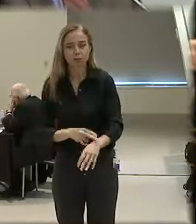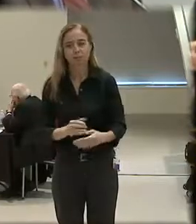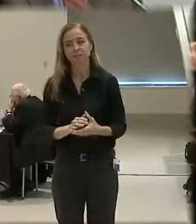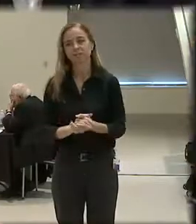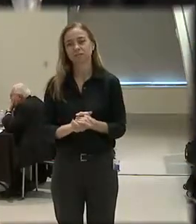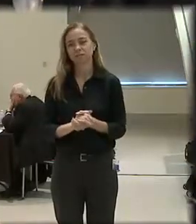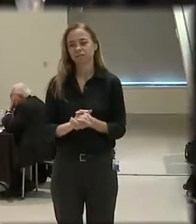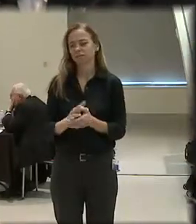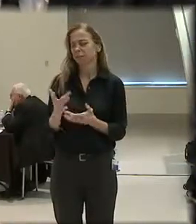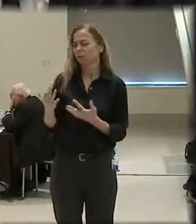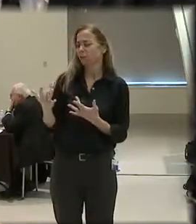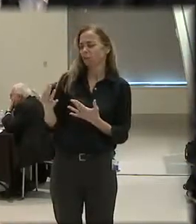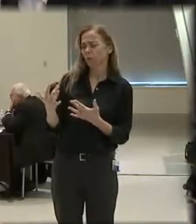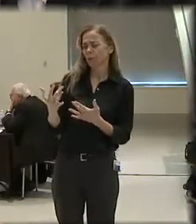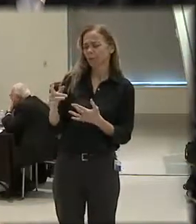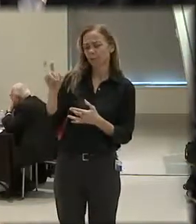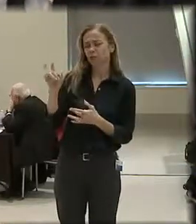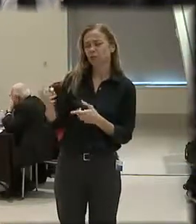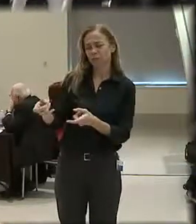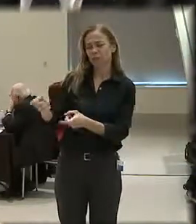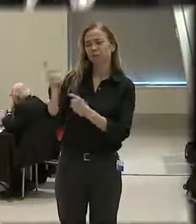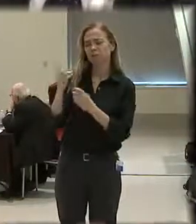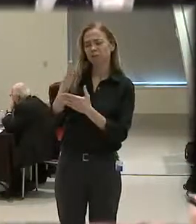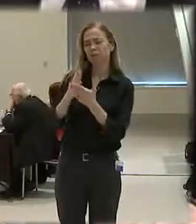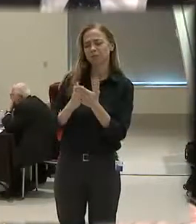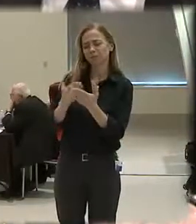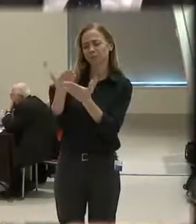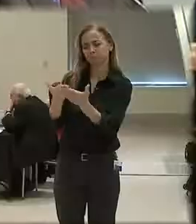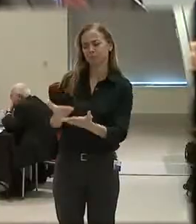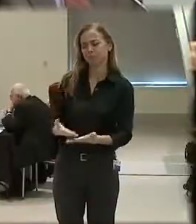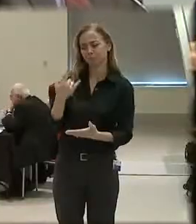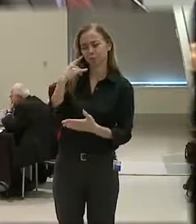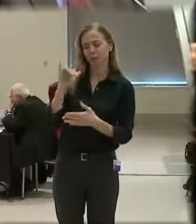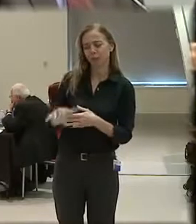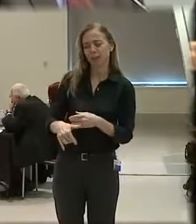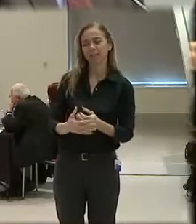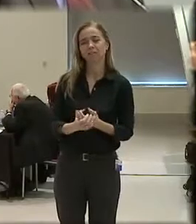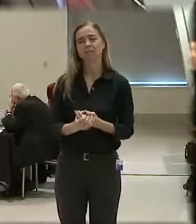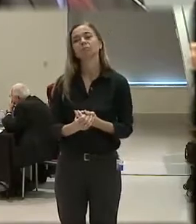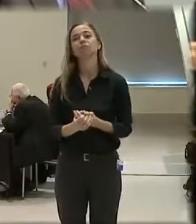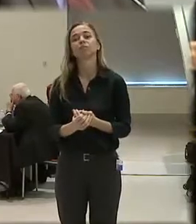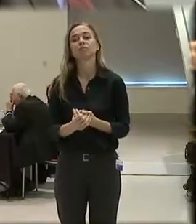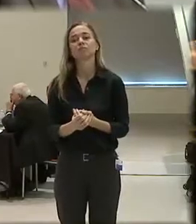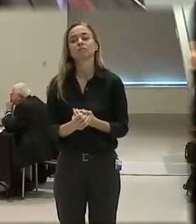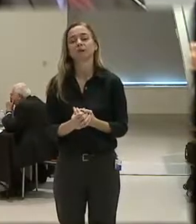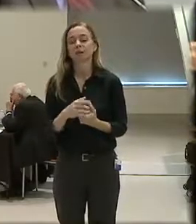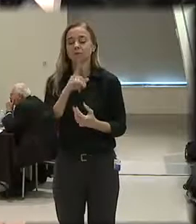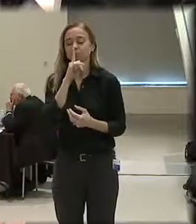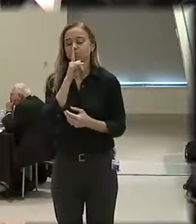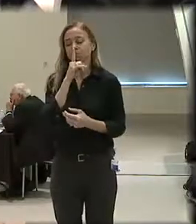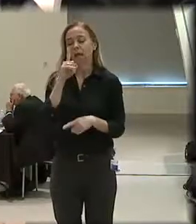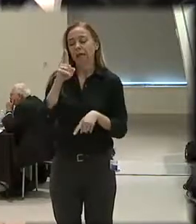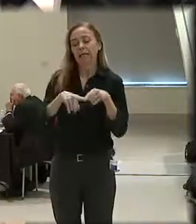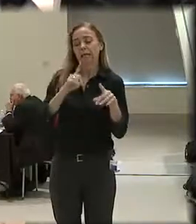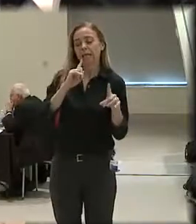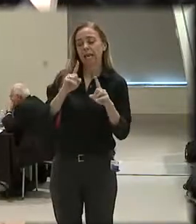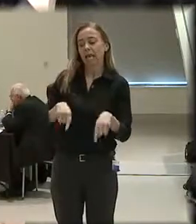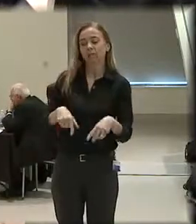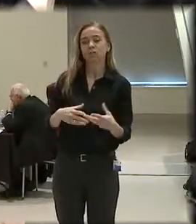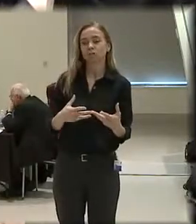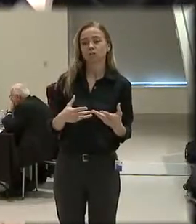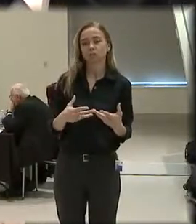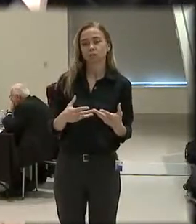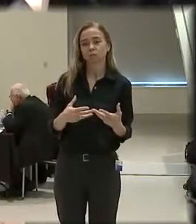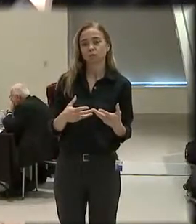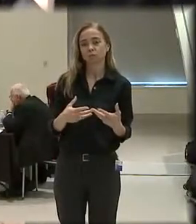Wait a minute. You're going to have to give me some basis for believing that. You know, I can't answer that question because I'd lose